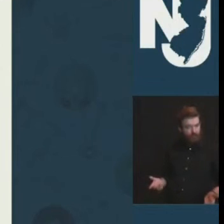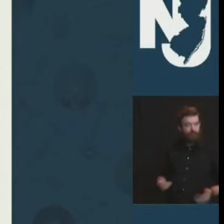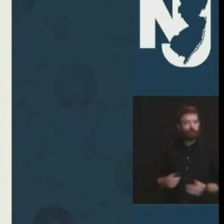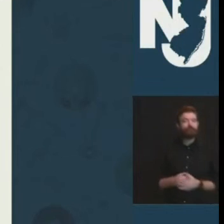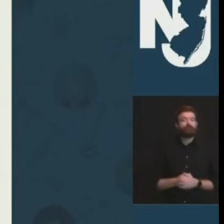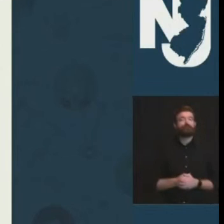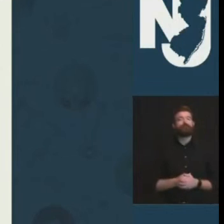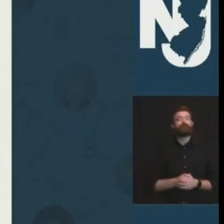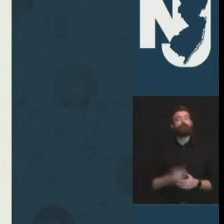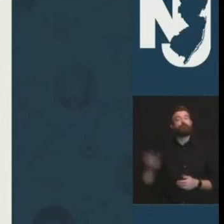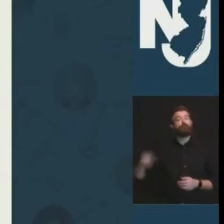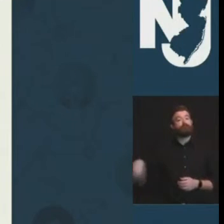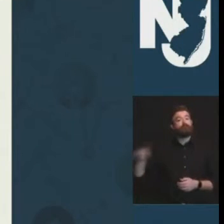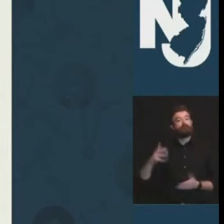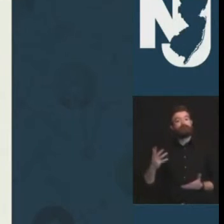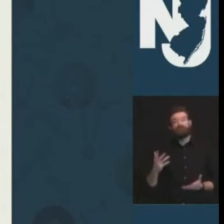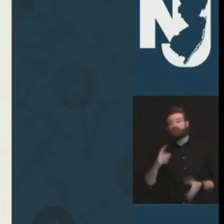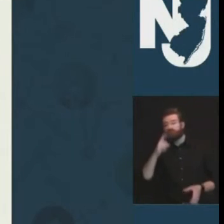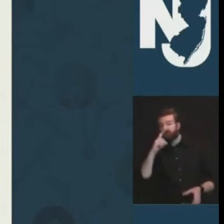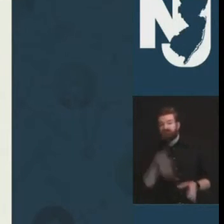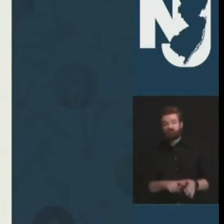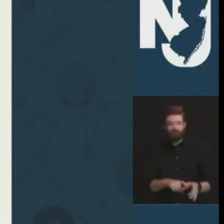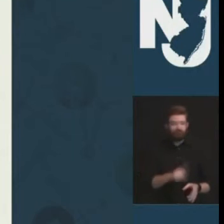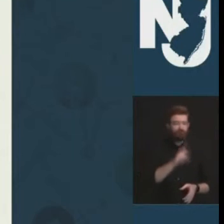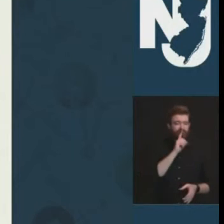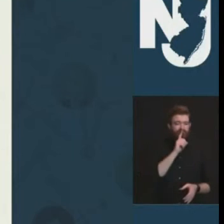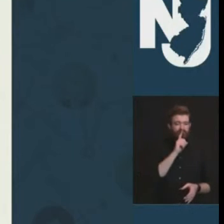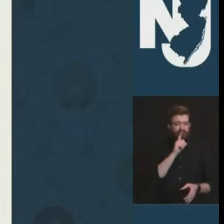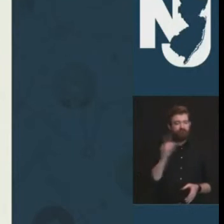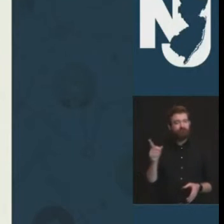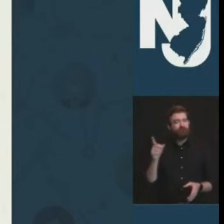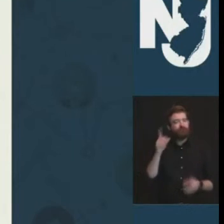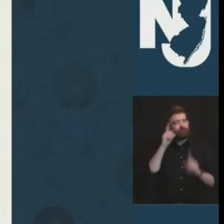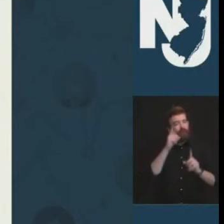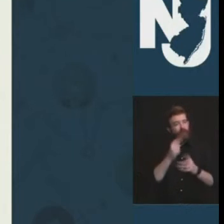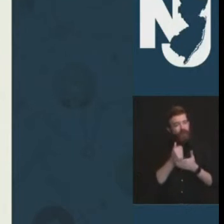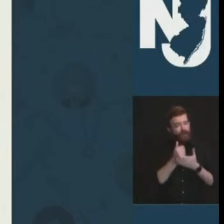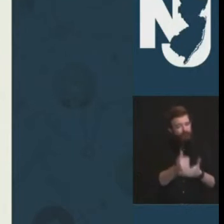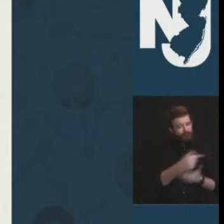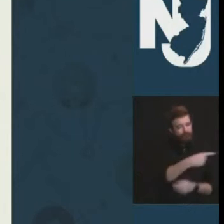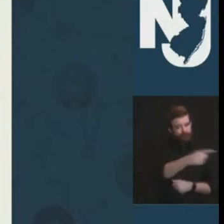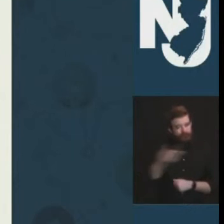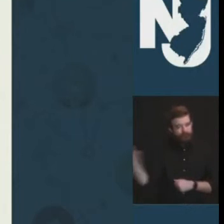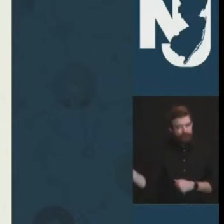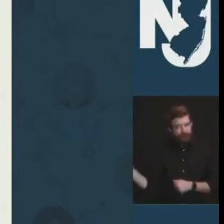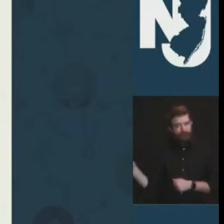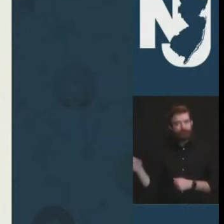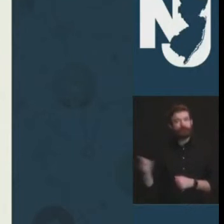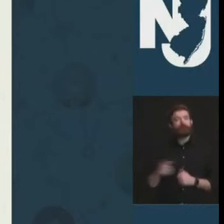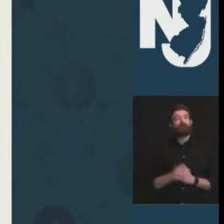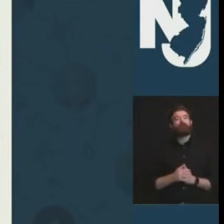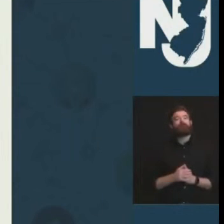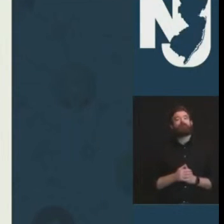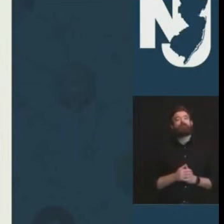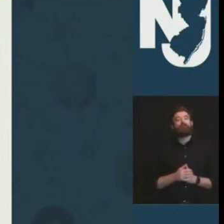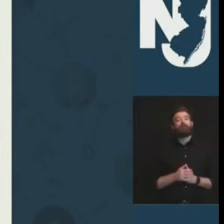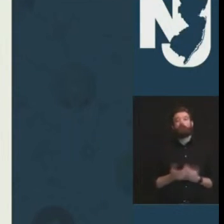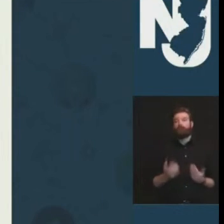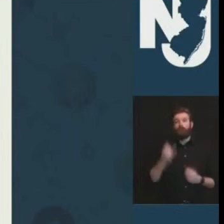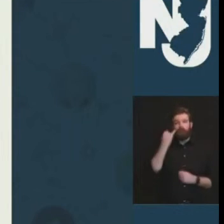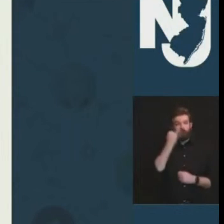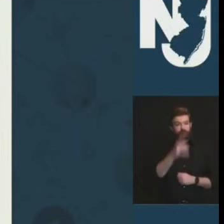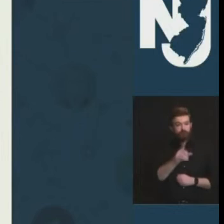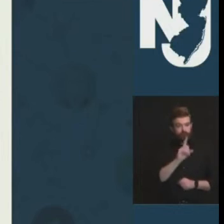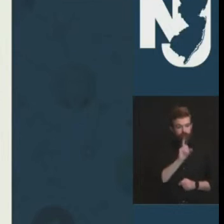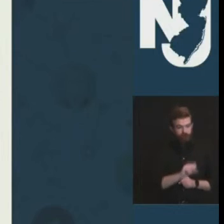who you may have exposed so they can take steps to protect themselves and slow the spread of this virus throughout the community we